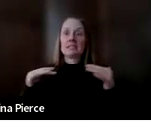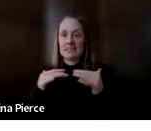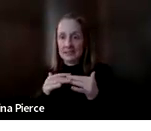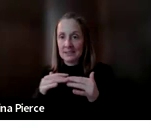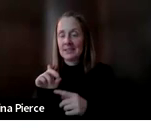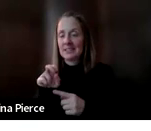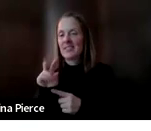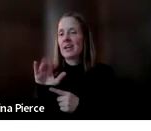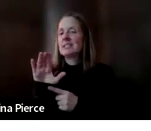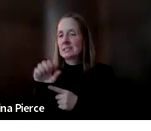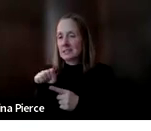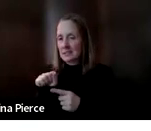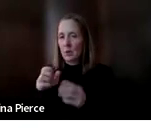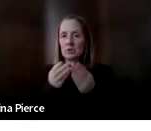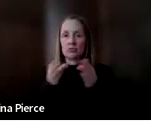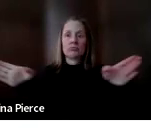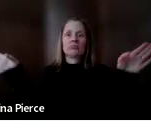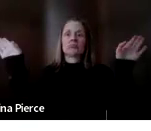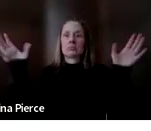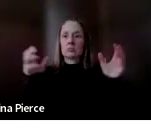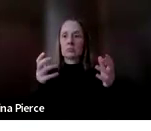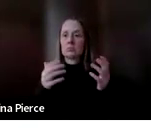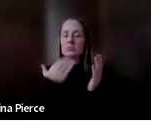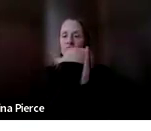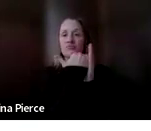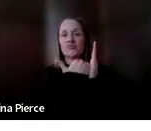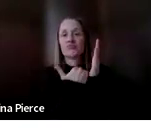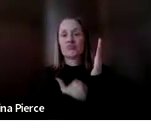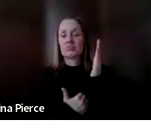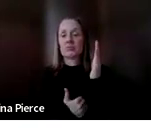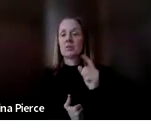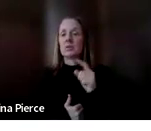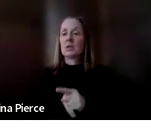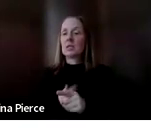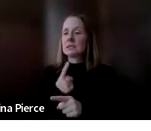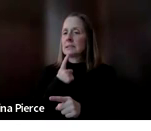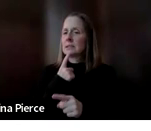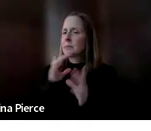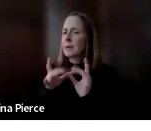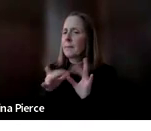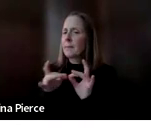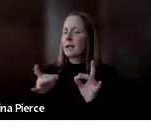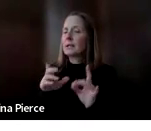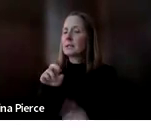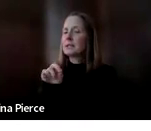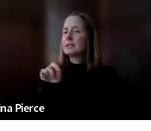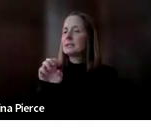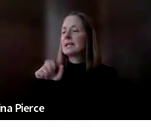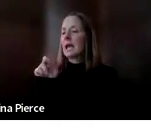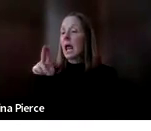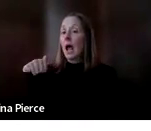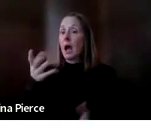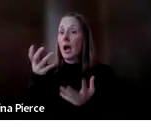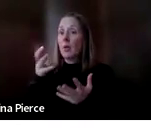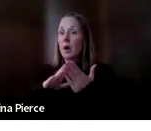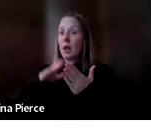Deborah, if that answers your question. And Deanna just commented saying that they would like to learn the device. Oh, awesome, Deanna. All